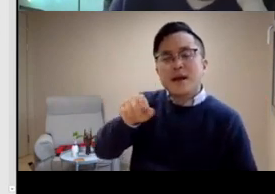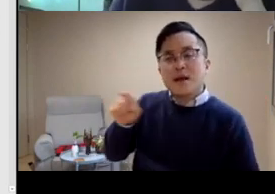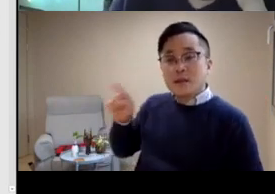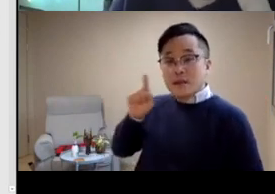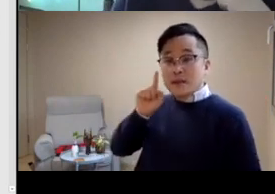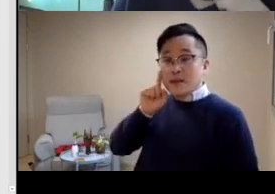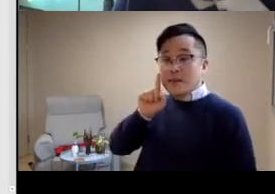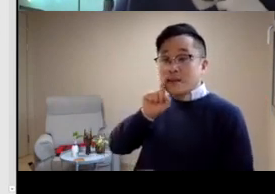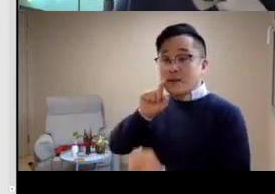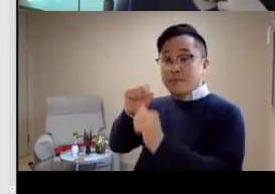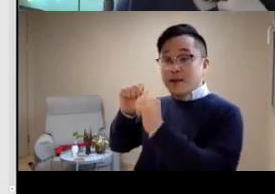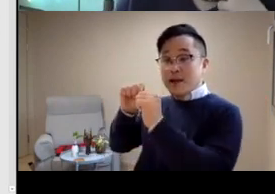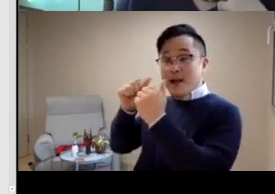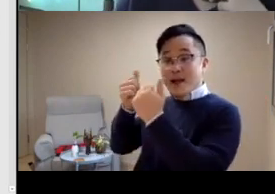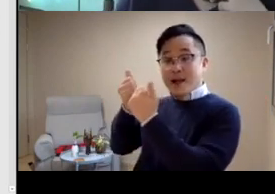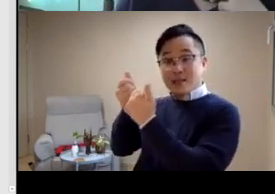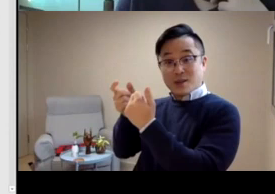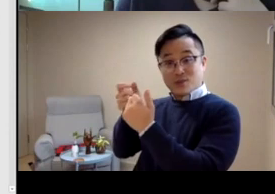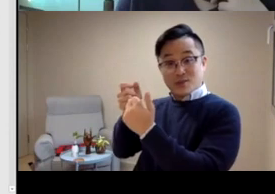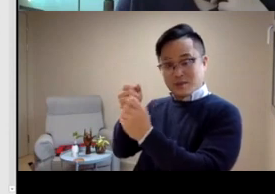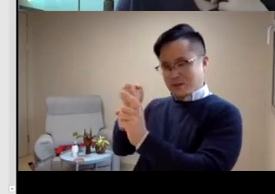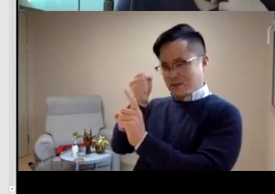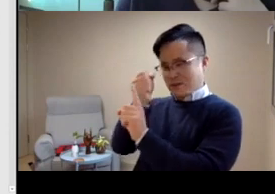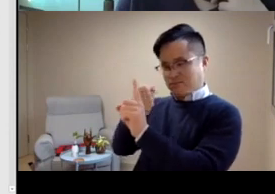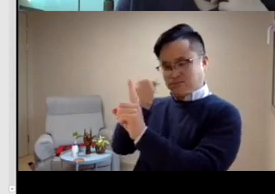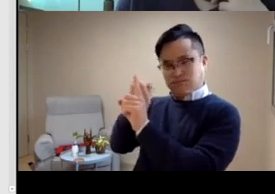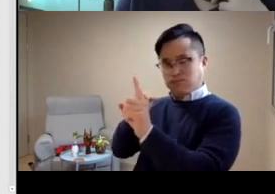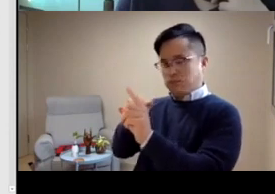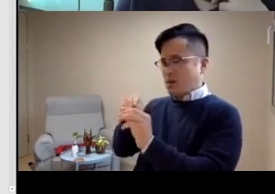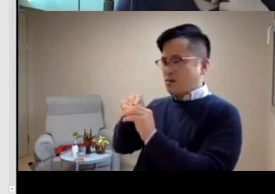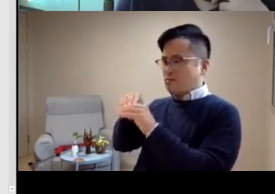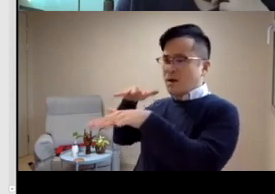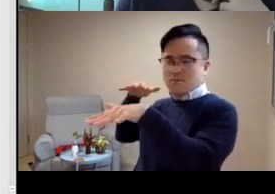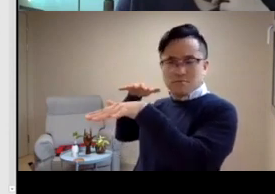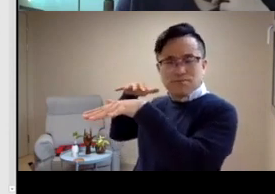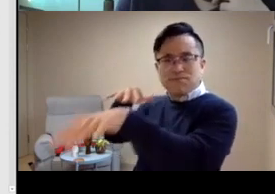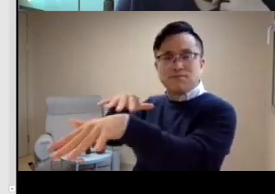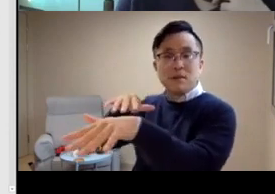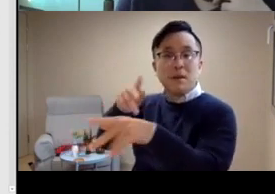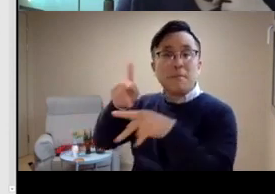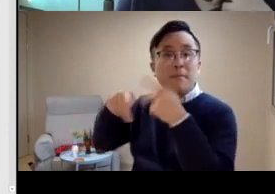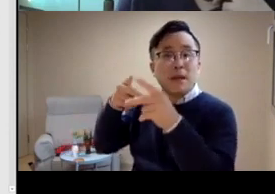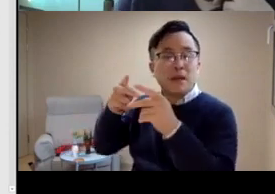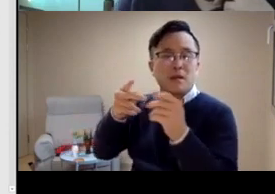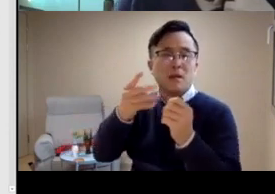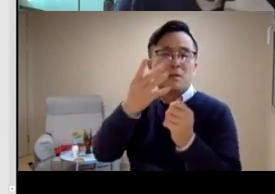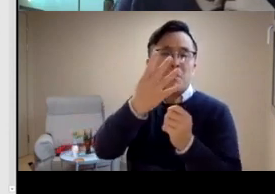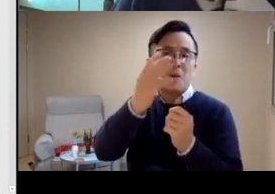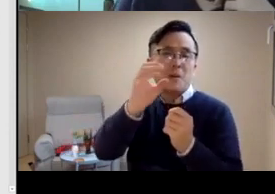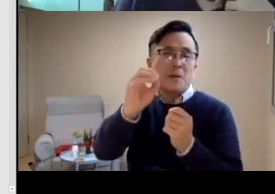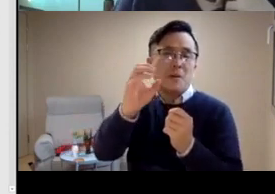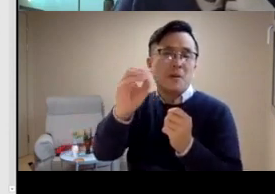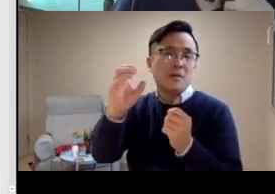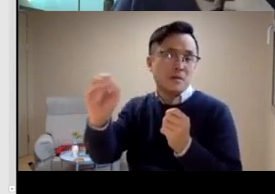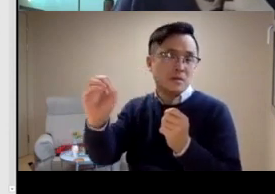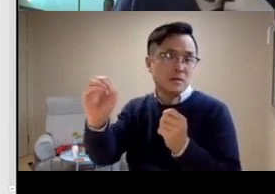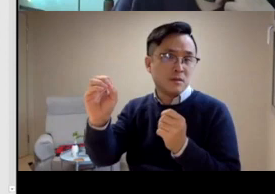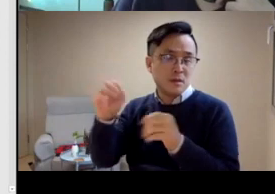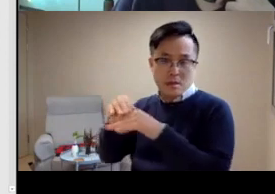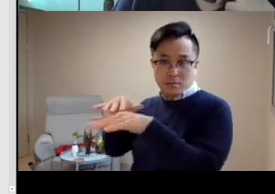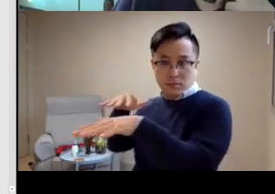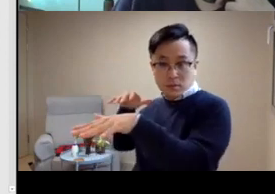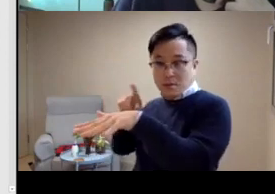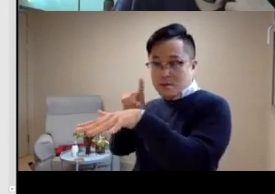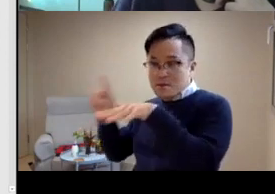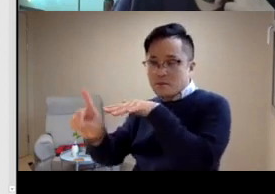when the Deaf were protesting and